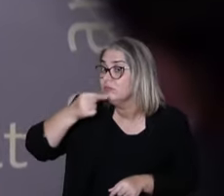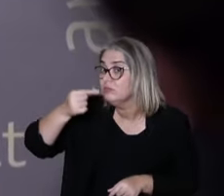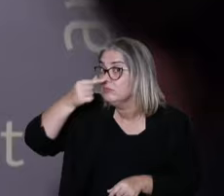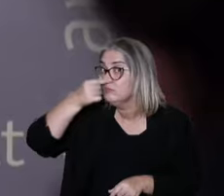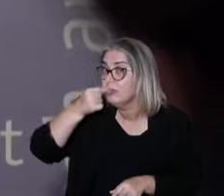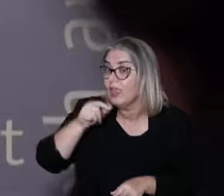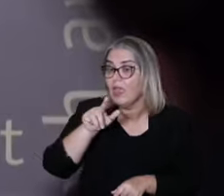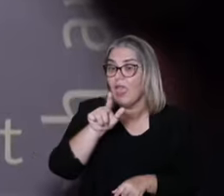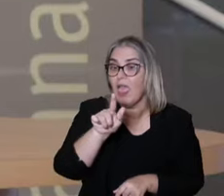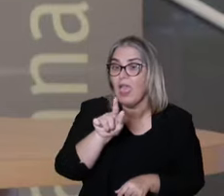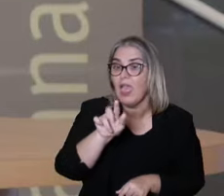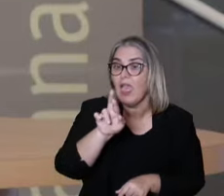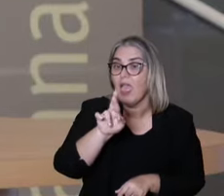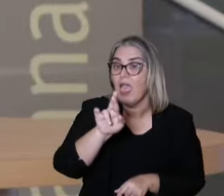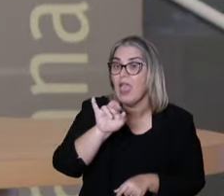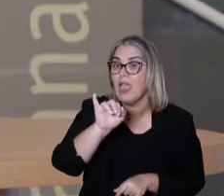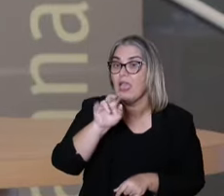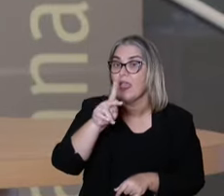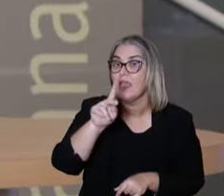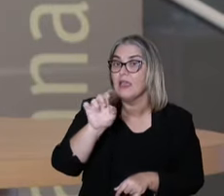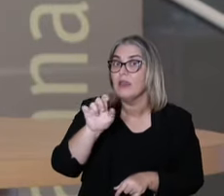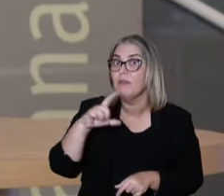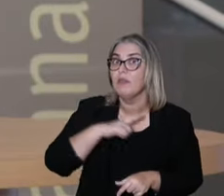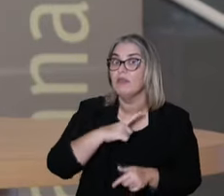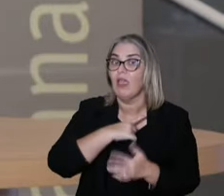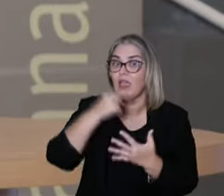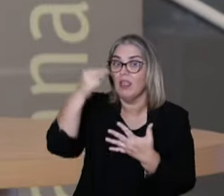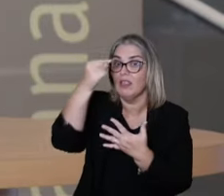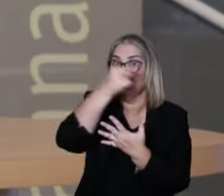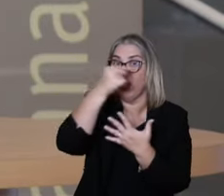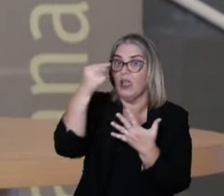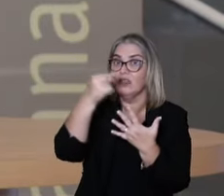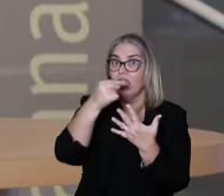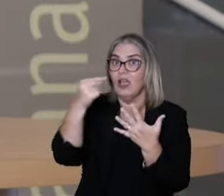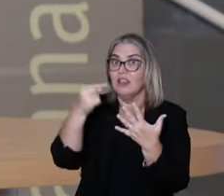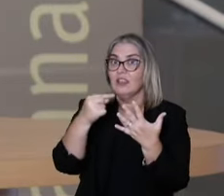or avarosis.